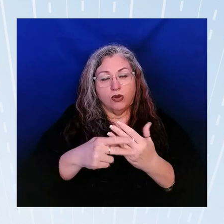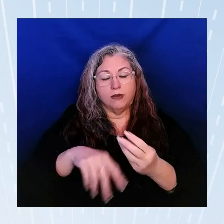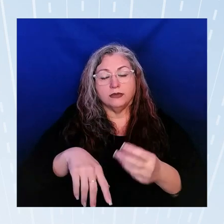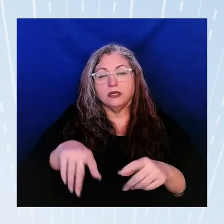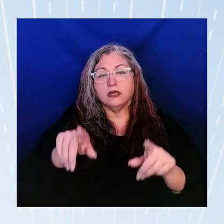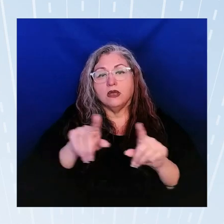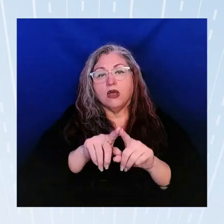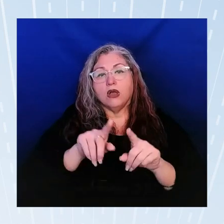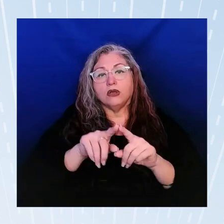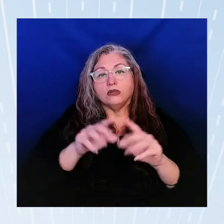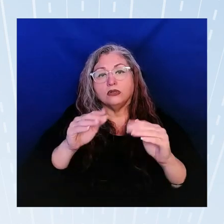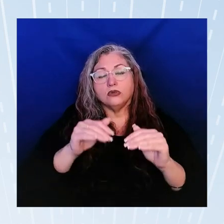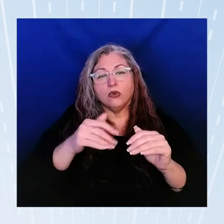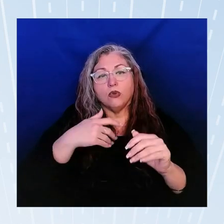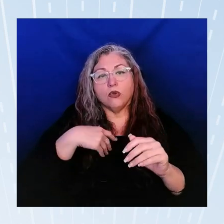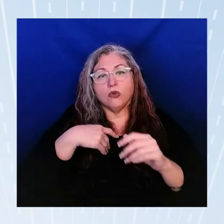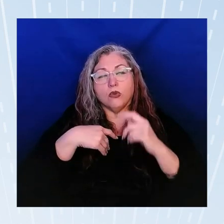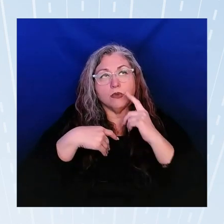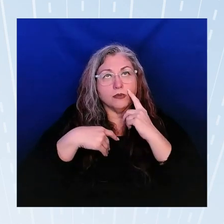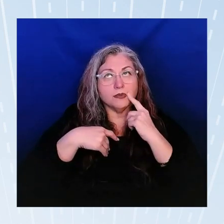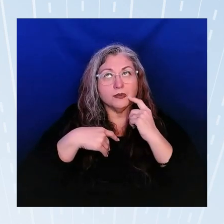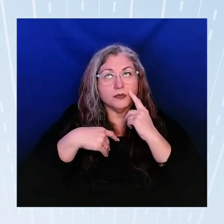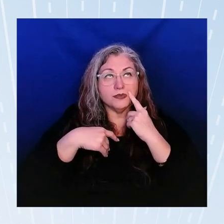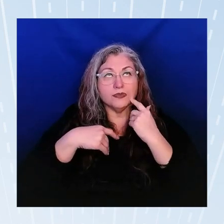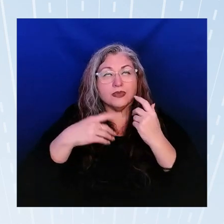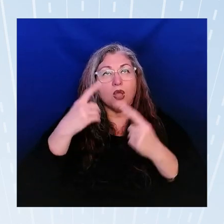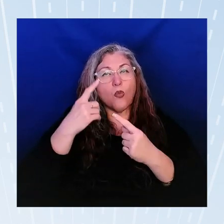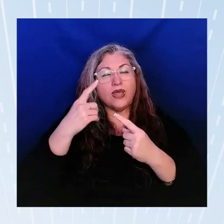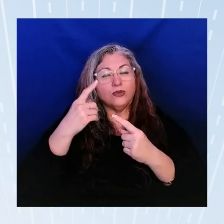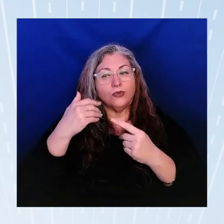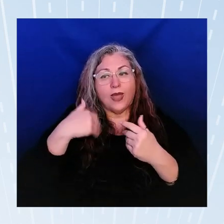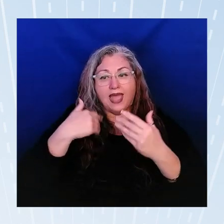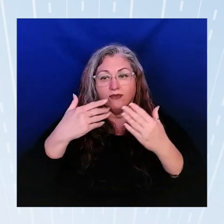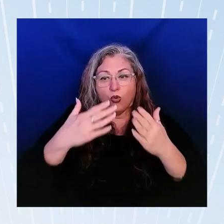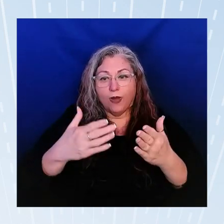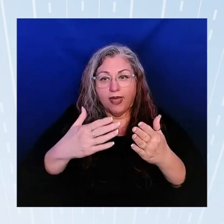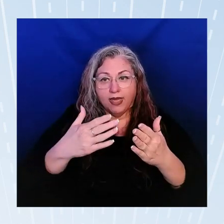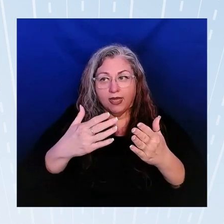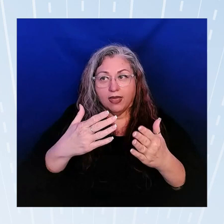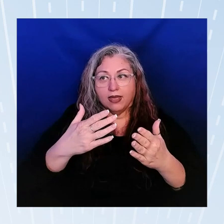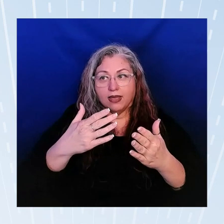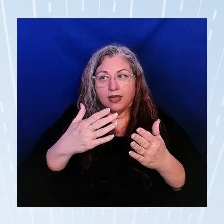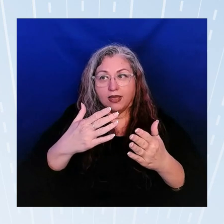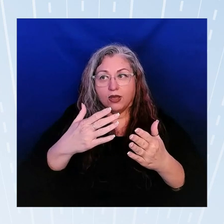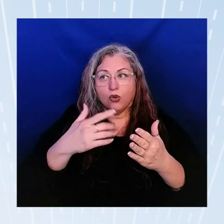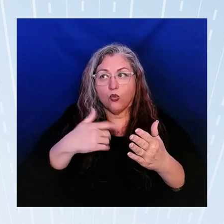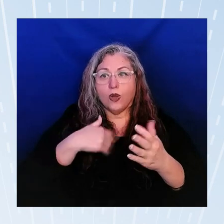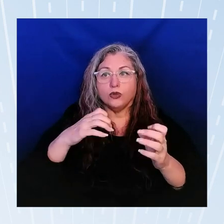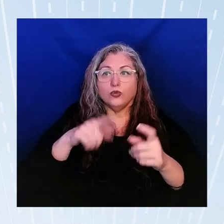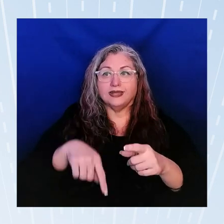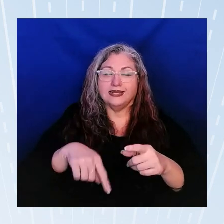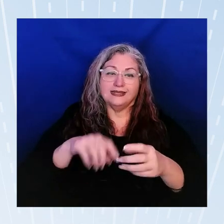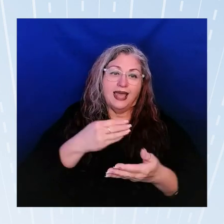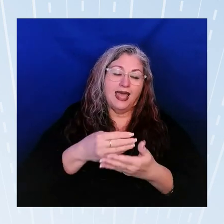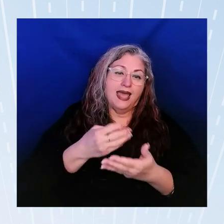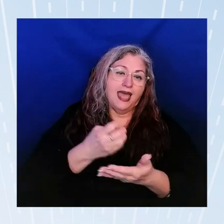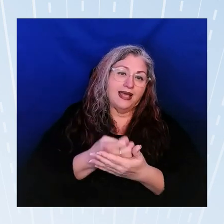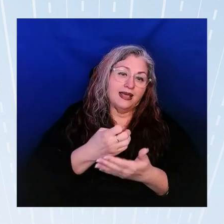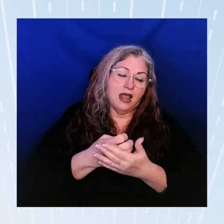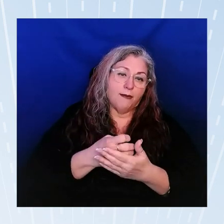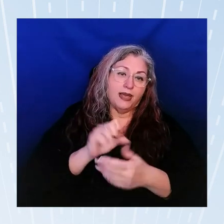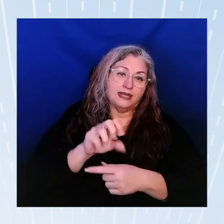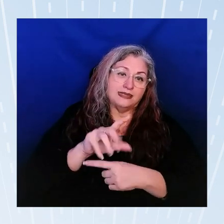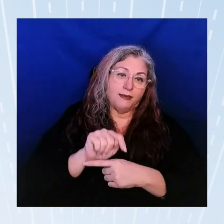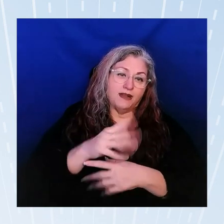um I I wonder if there's a way to also you know was we did these economic summits which were already approved can we